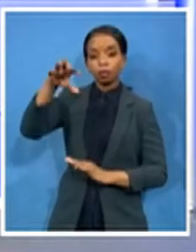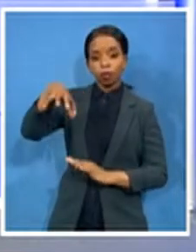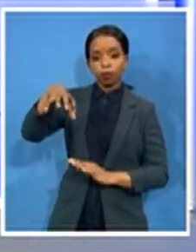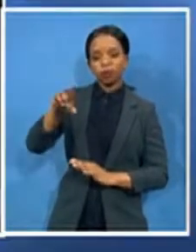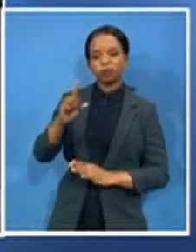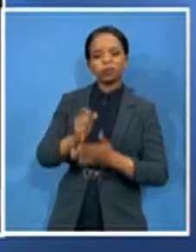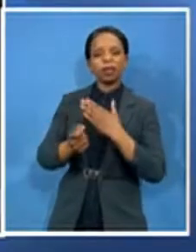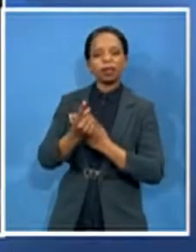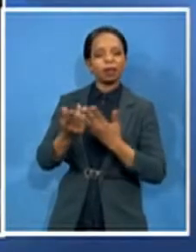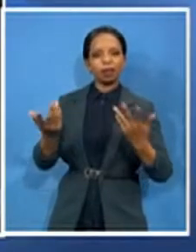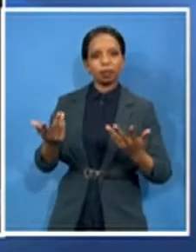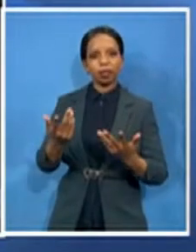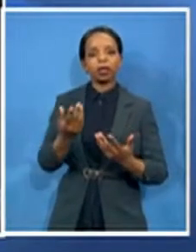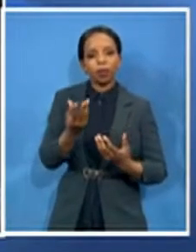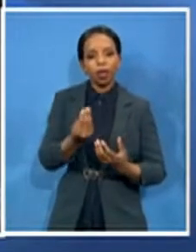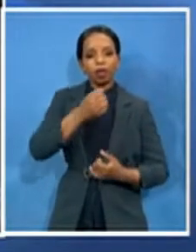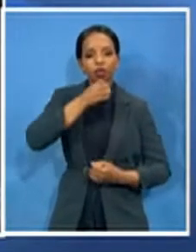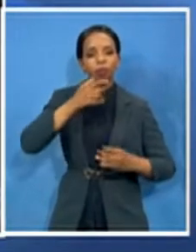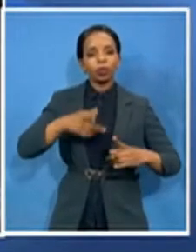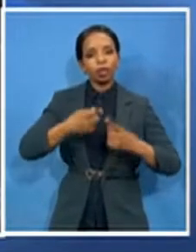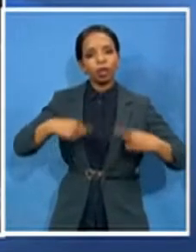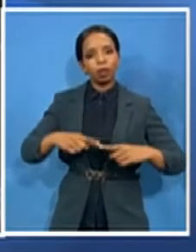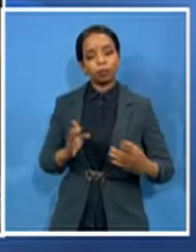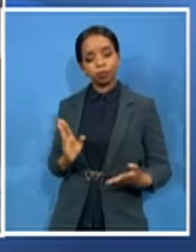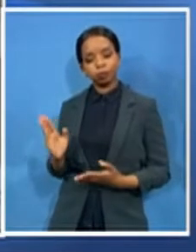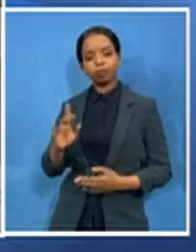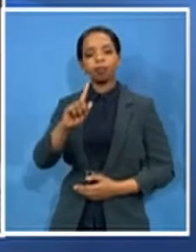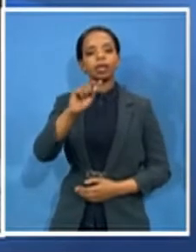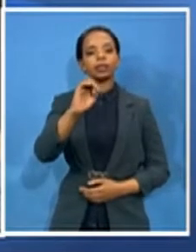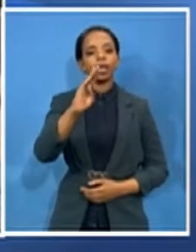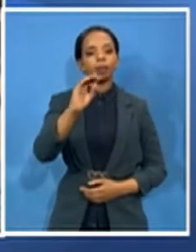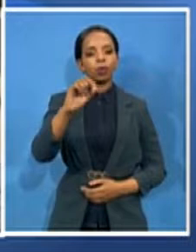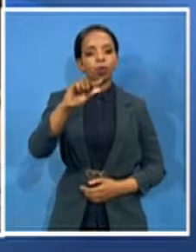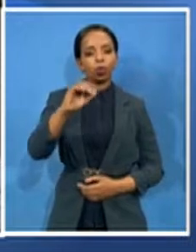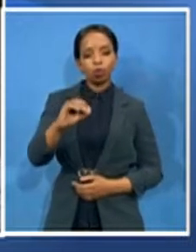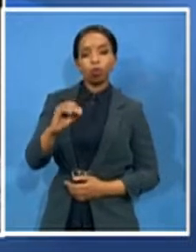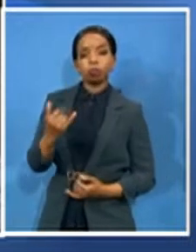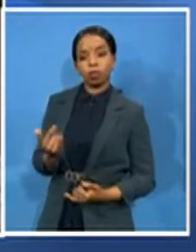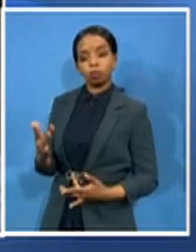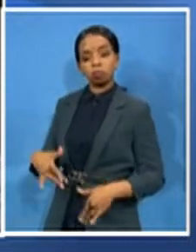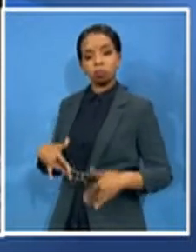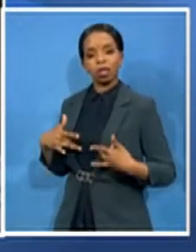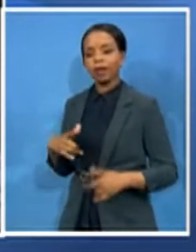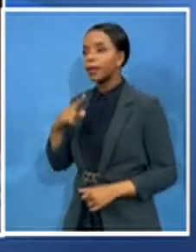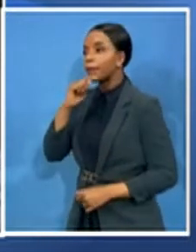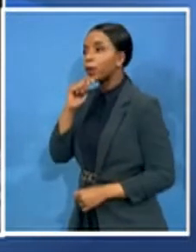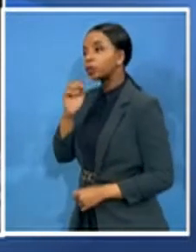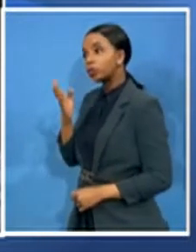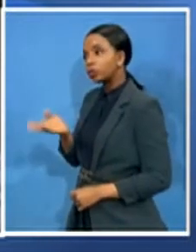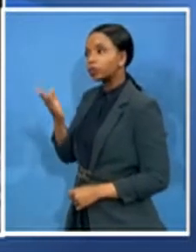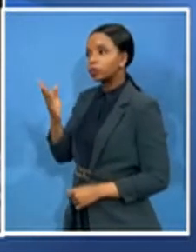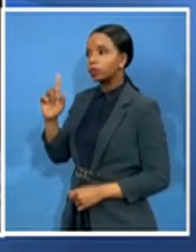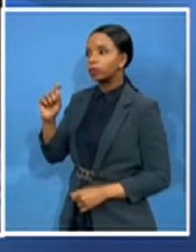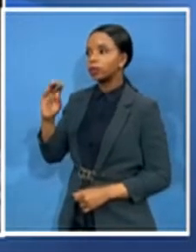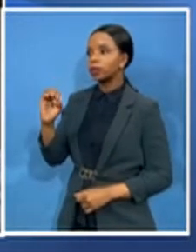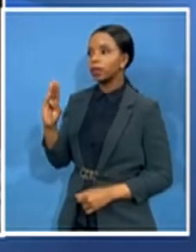debucho paghedi joins us now live a very good morning to you debucho uh what's uh is there a sense of expectation in the province this